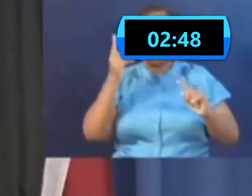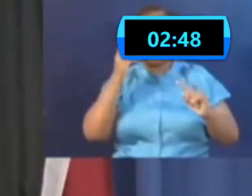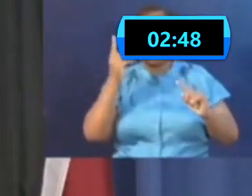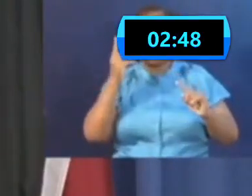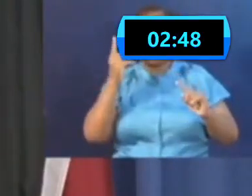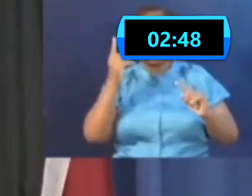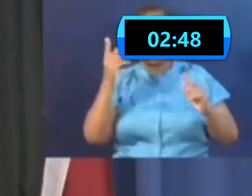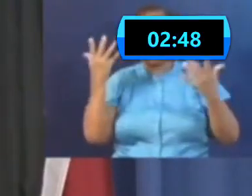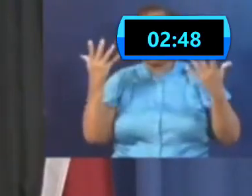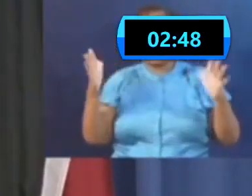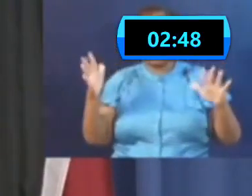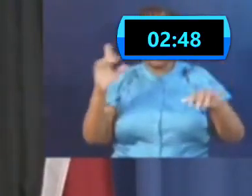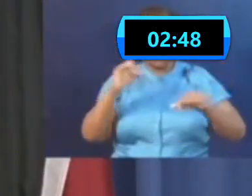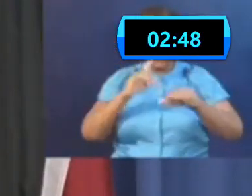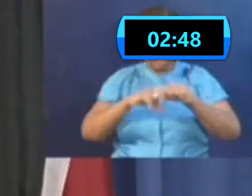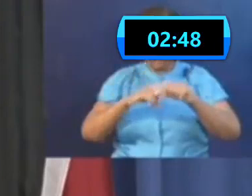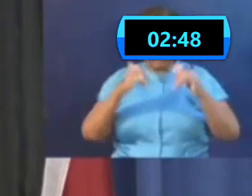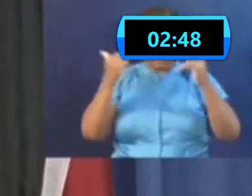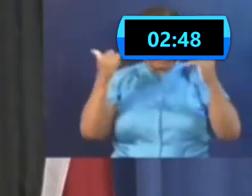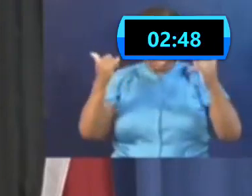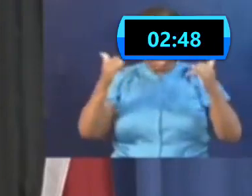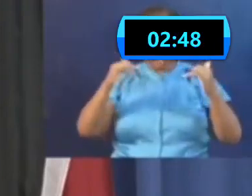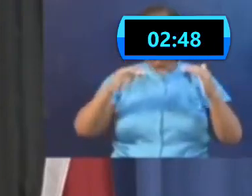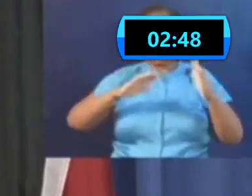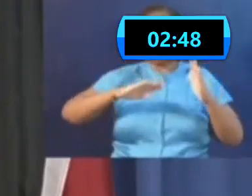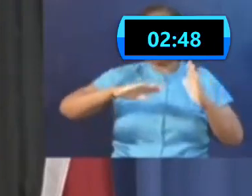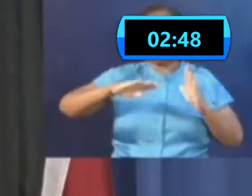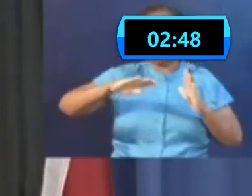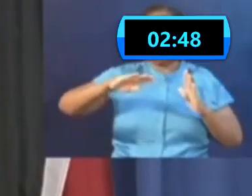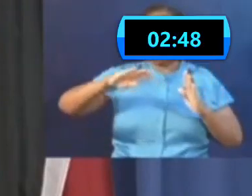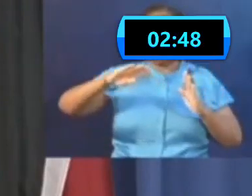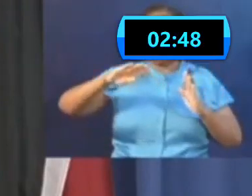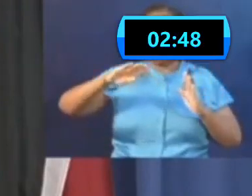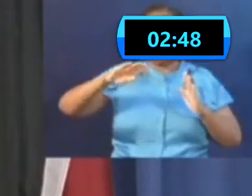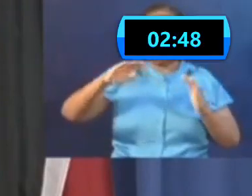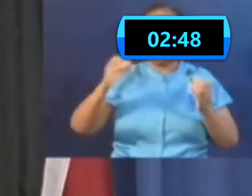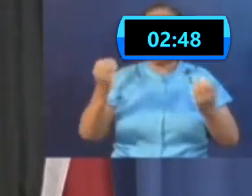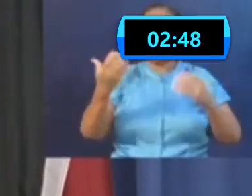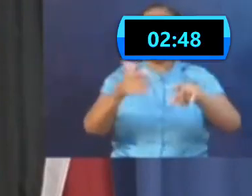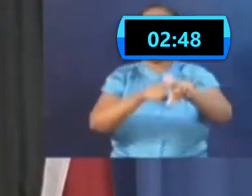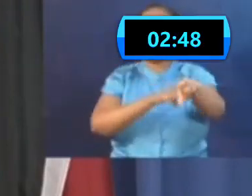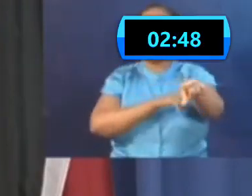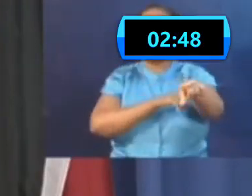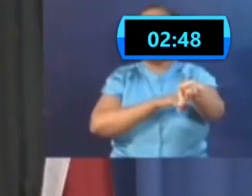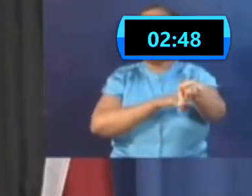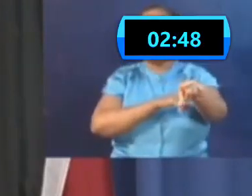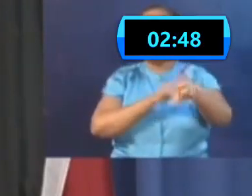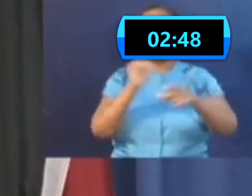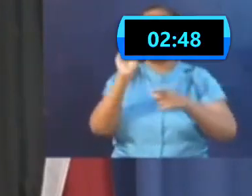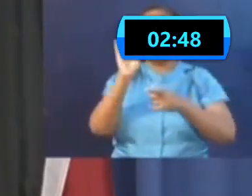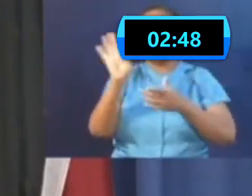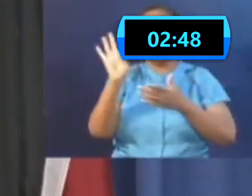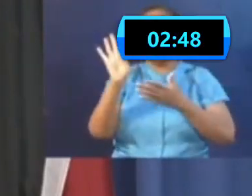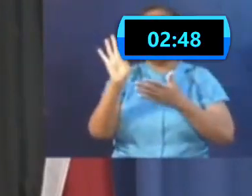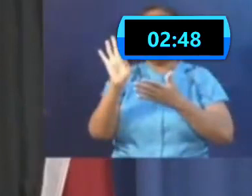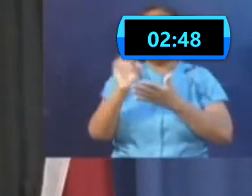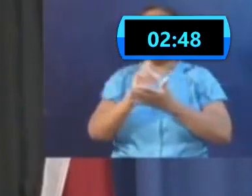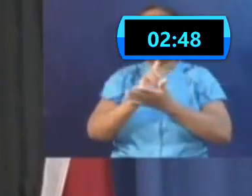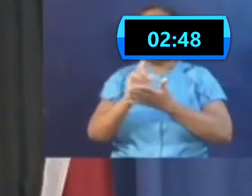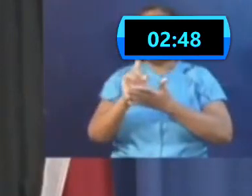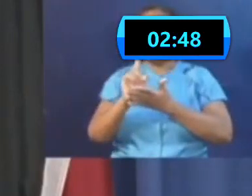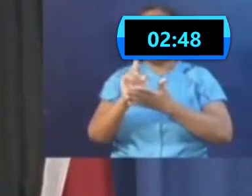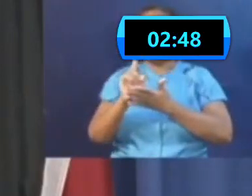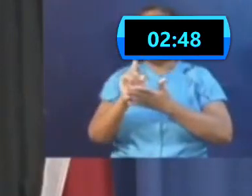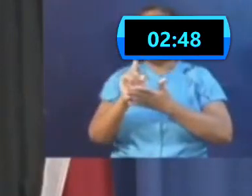this period. So the curve that we are generating has a lag of about a week in it that we will keep looking at. But we saw a small decrease over